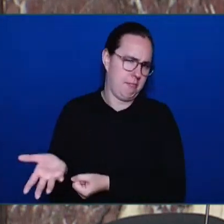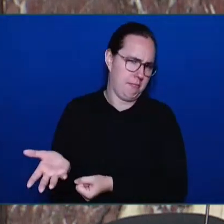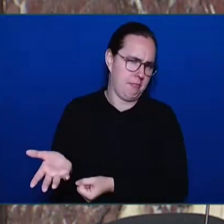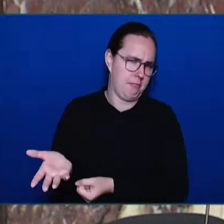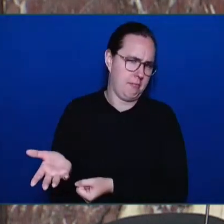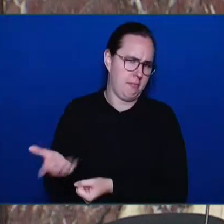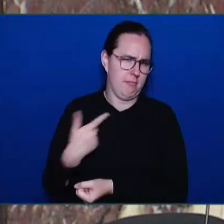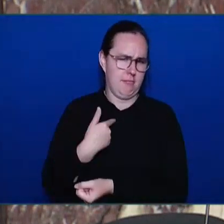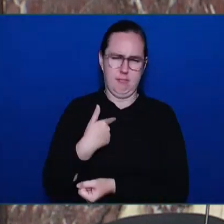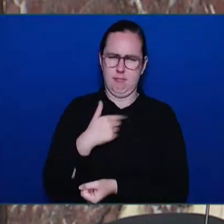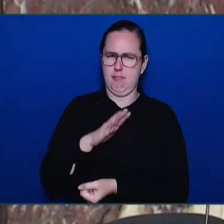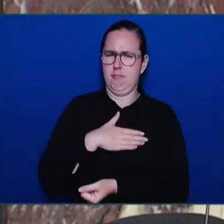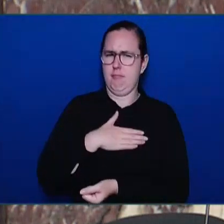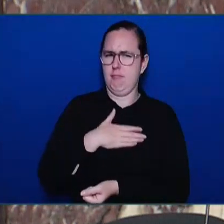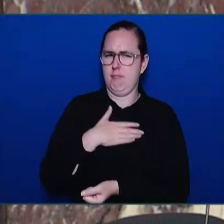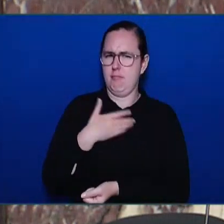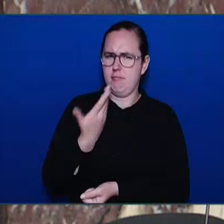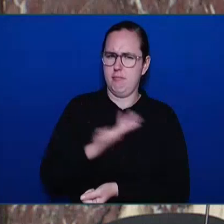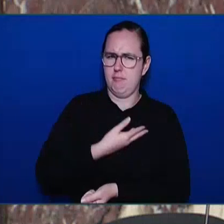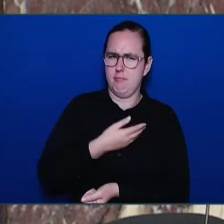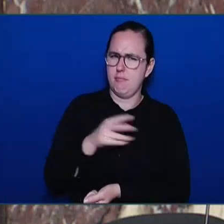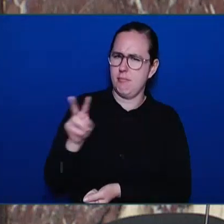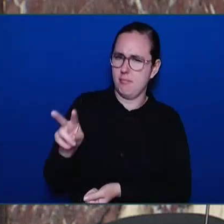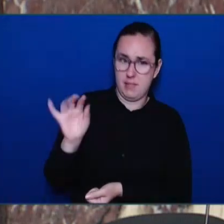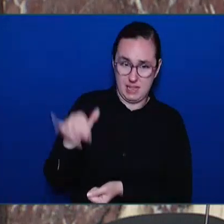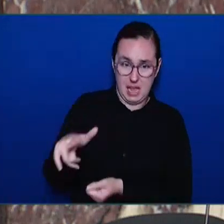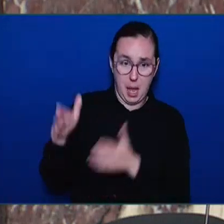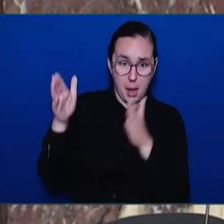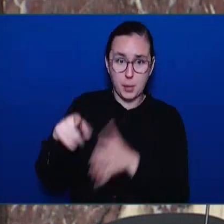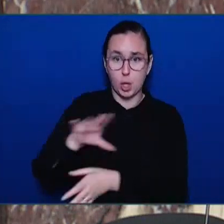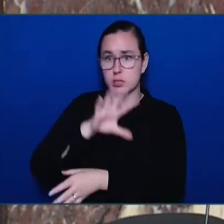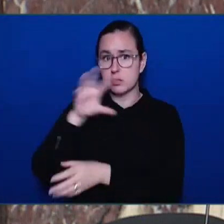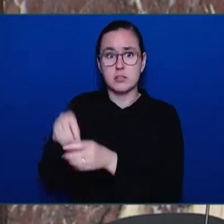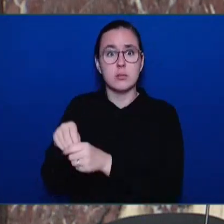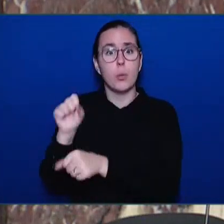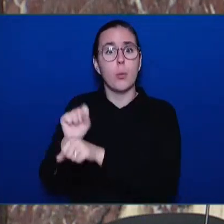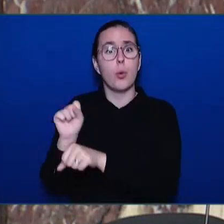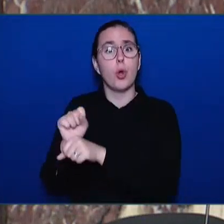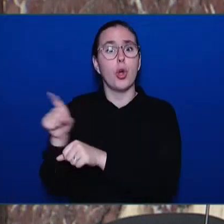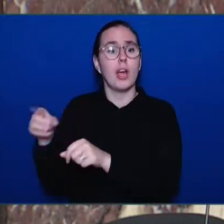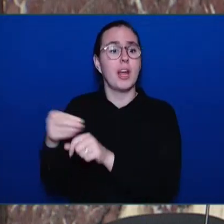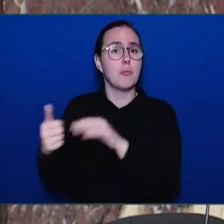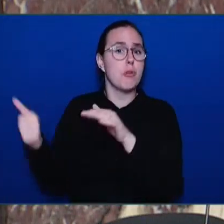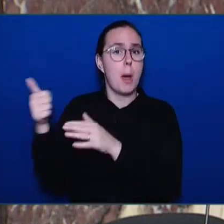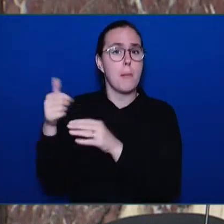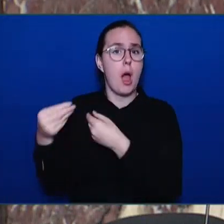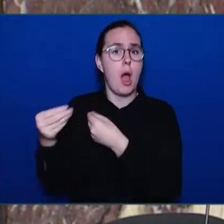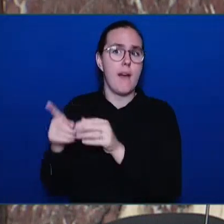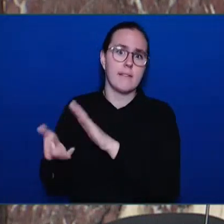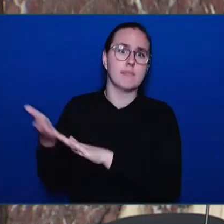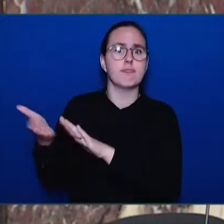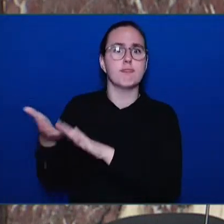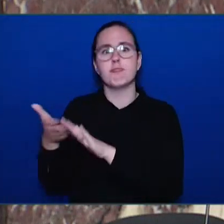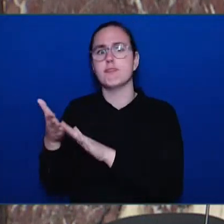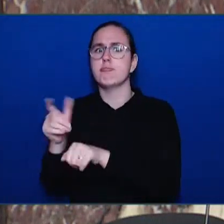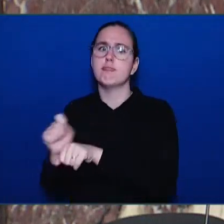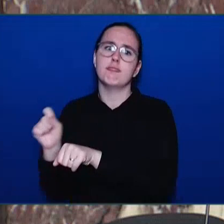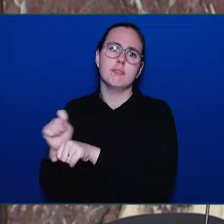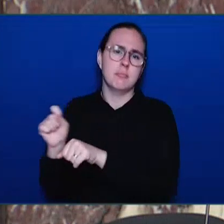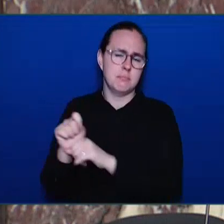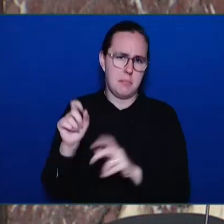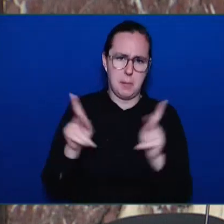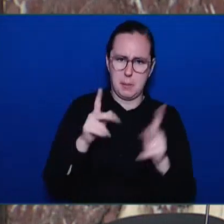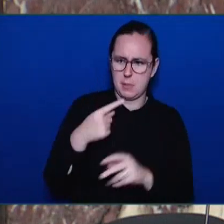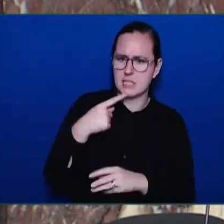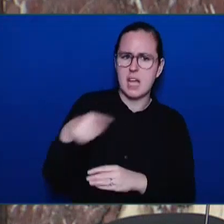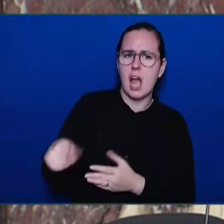running the Premier's Office doing nothing about the attacks on treatment and recovery providers. Today,